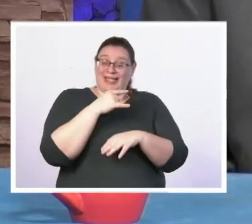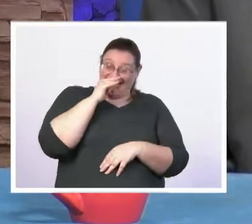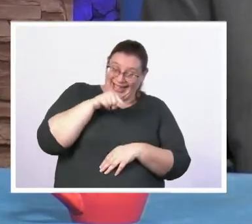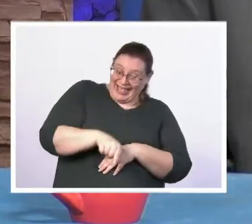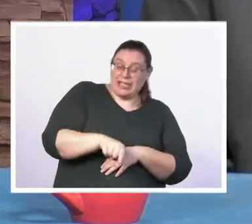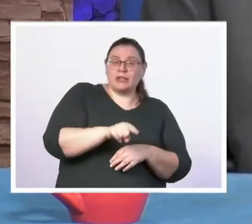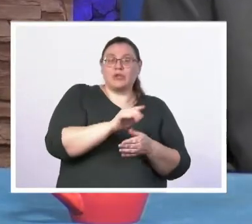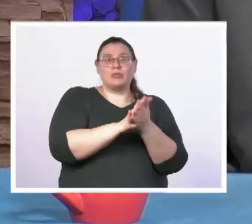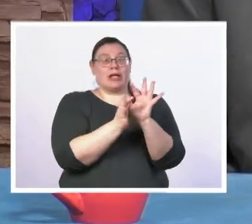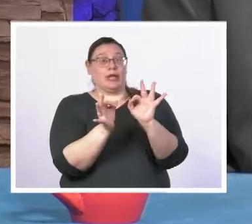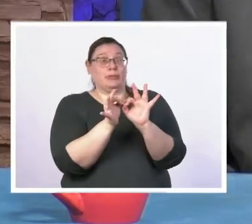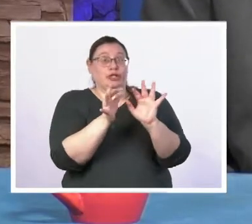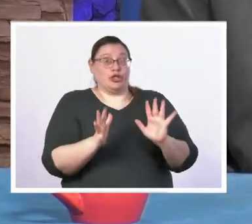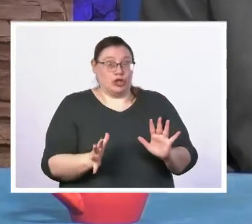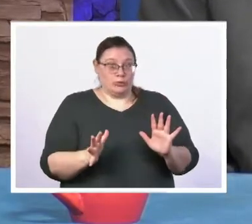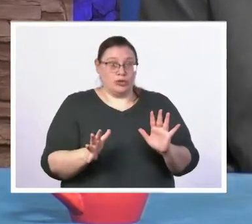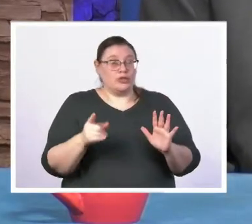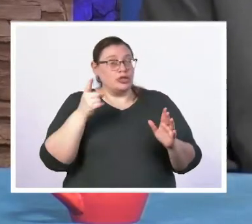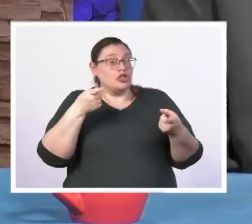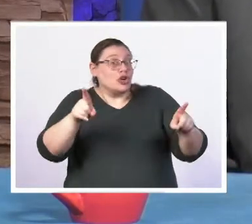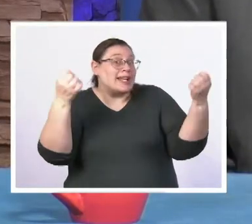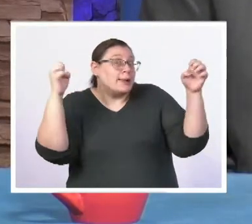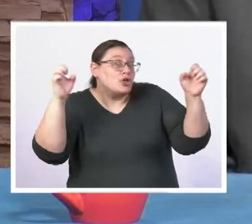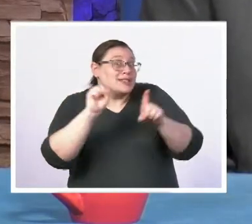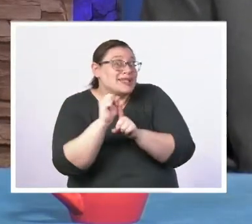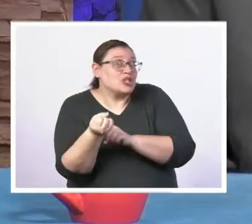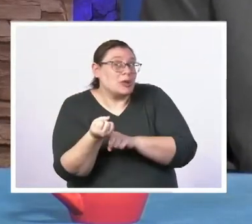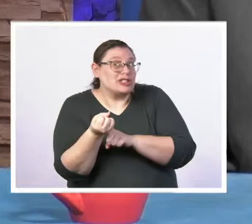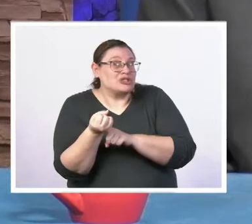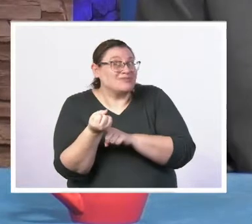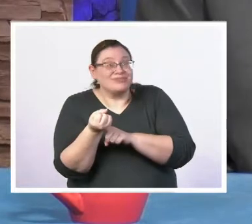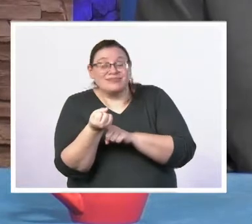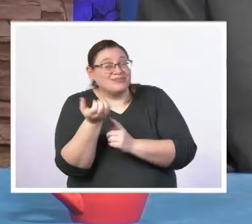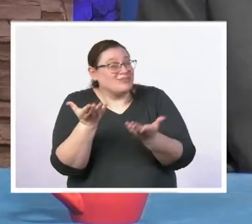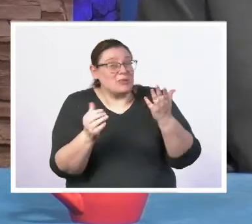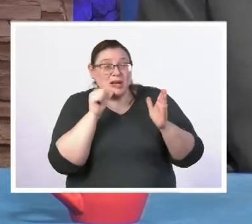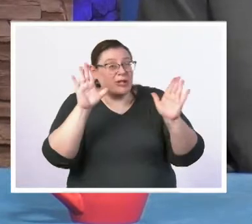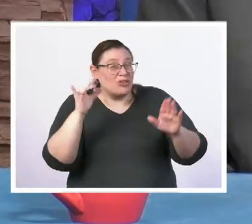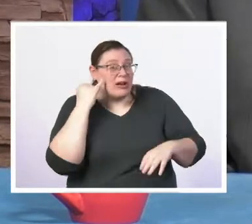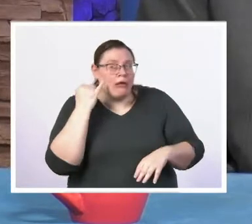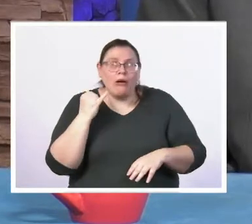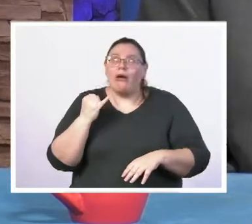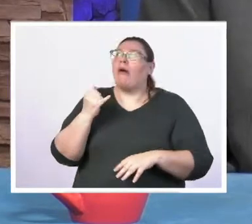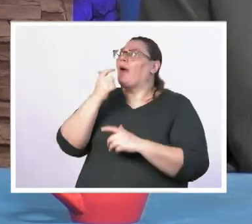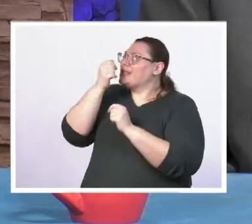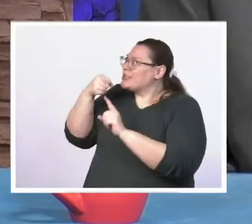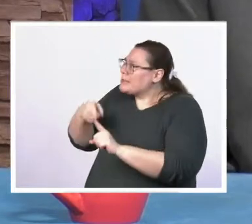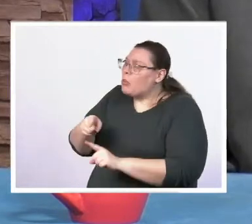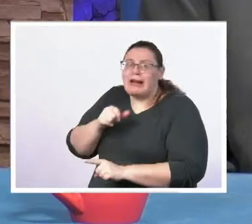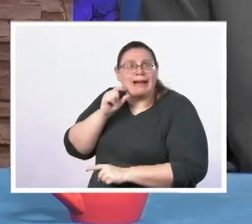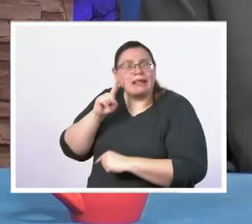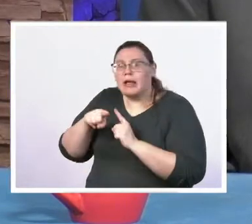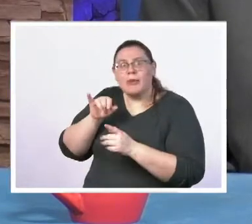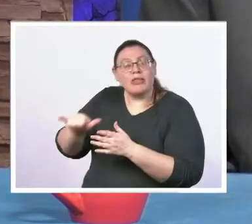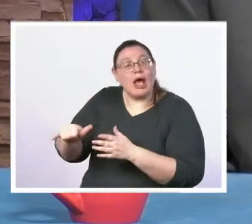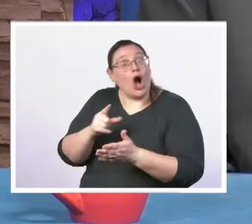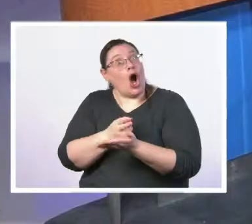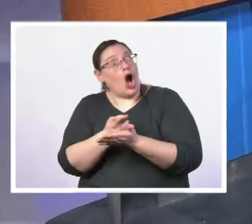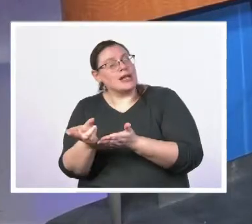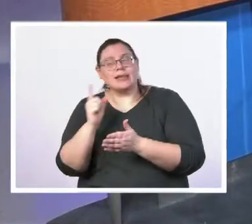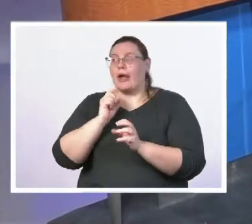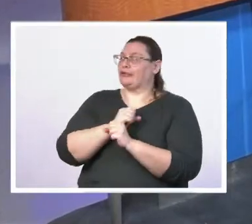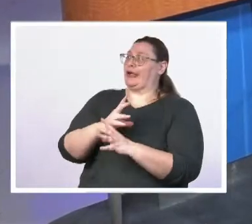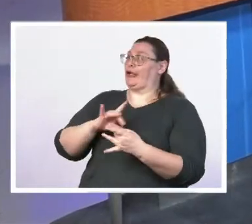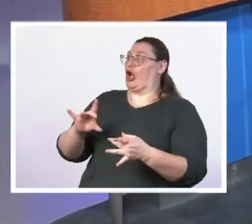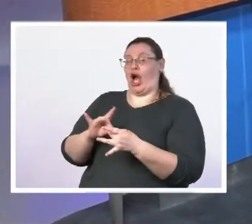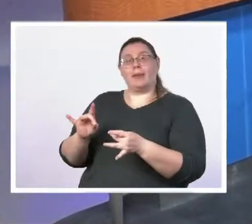using kids as interpreters in emergency situations may not be the best oh interesting point i hadn't thought